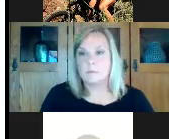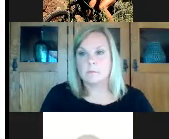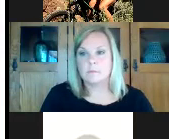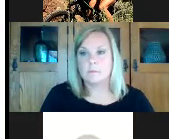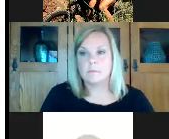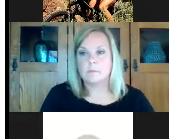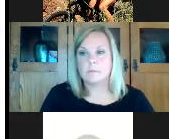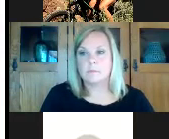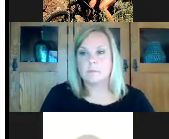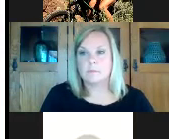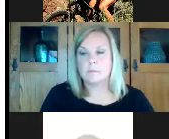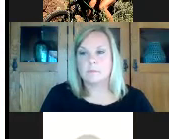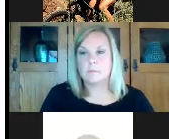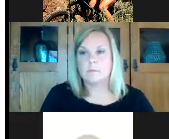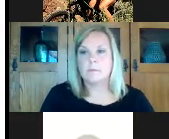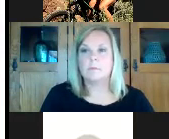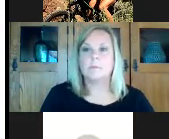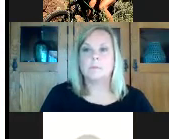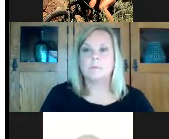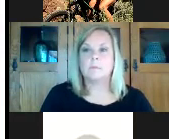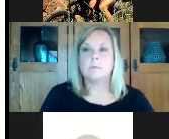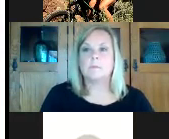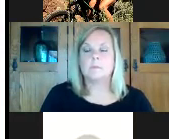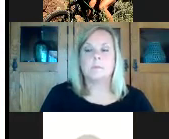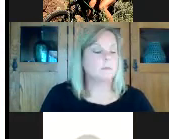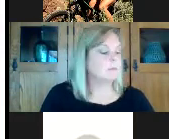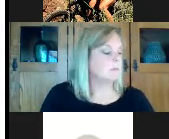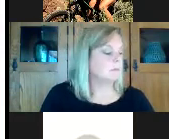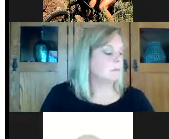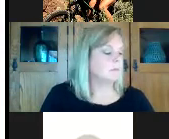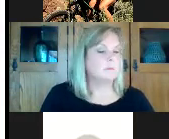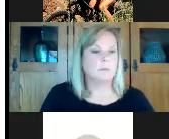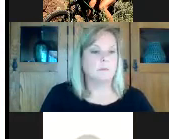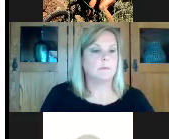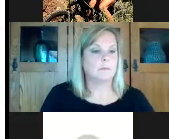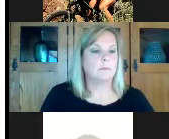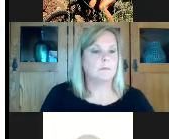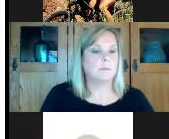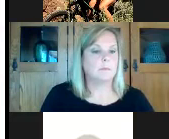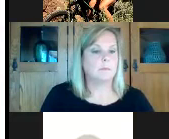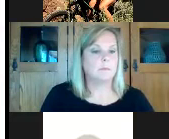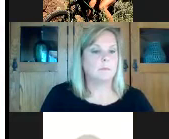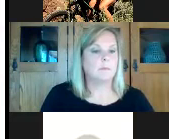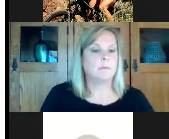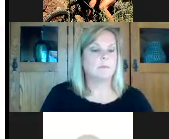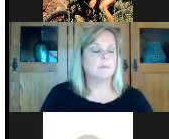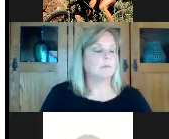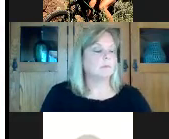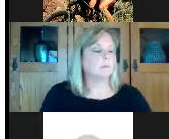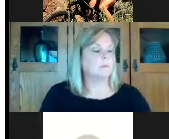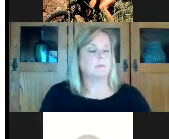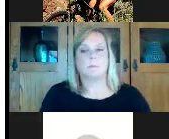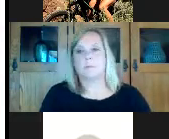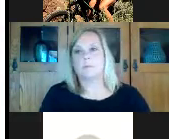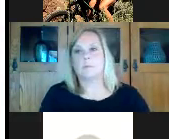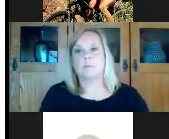we are tinkering with possibly having some training on specifically that subject in the future um but before